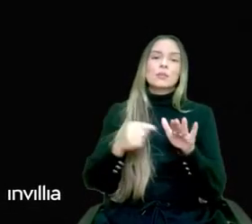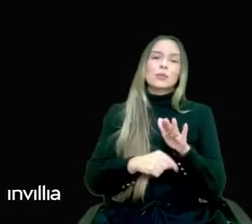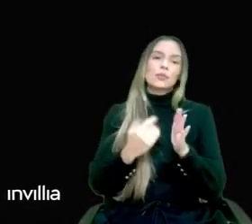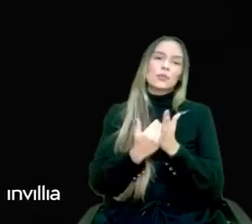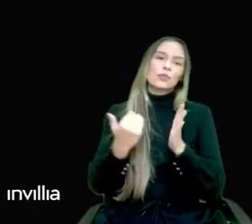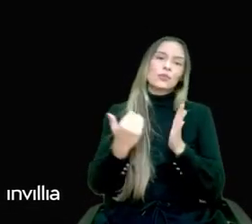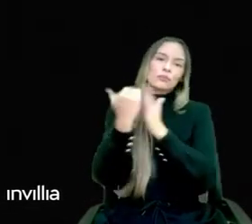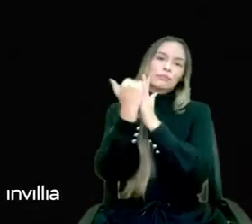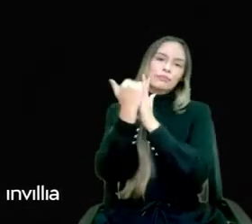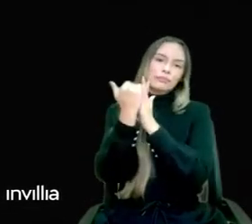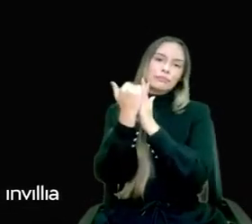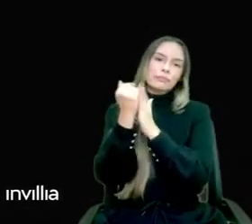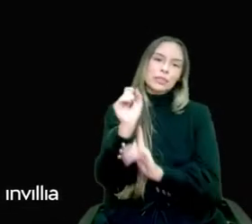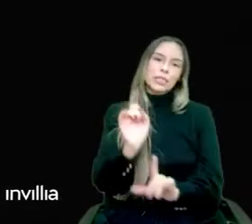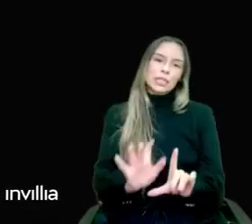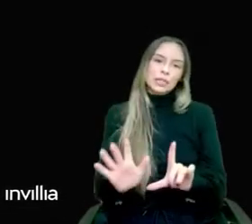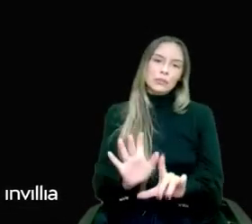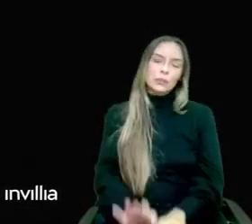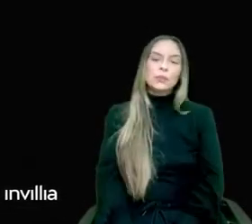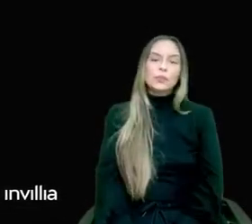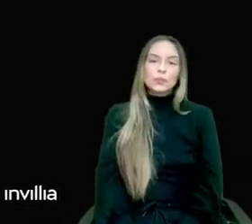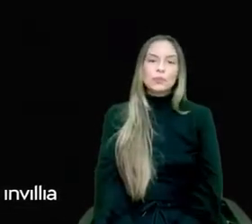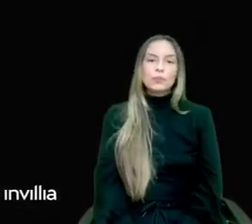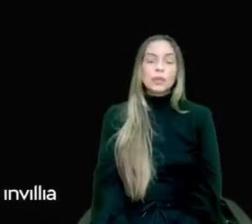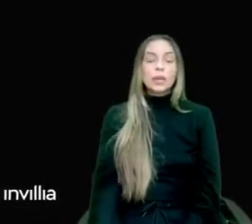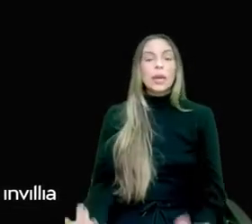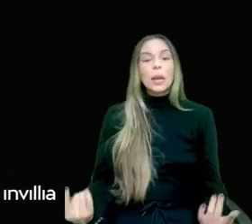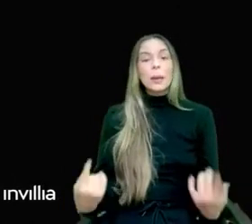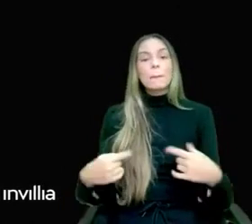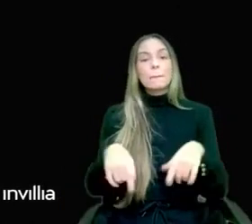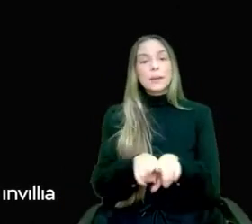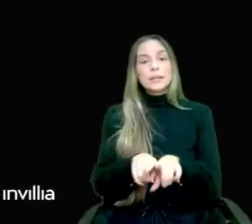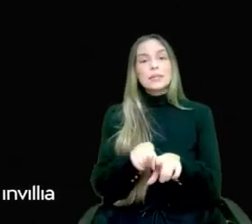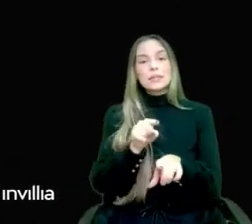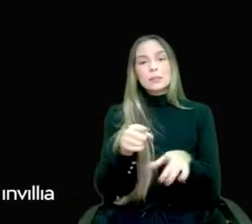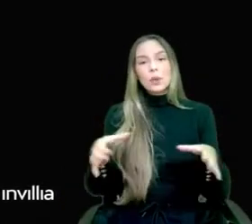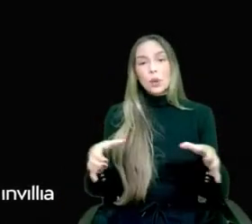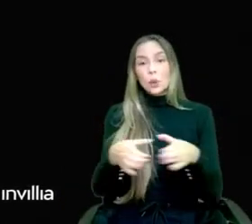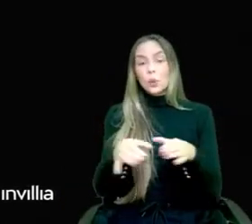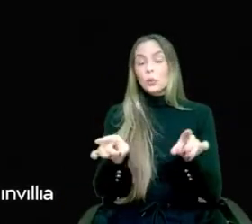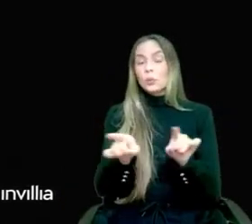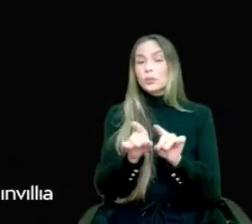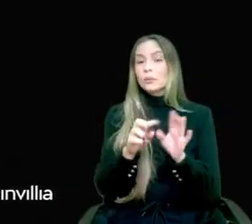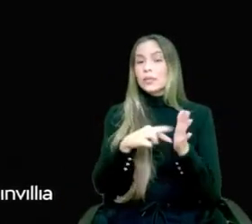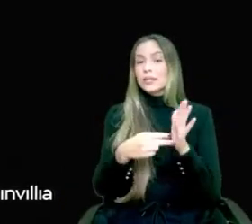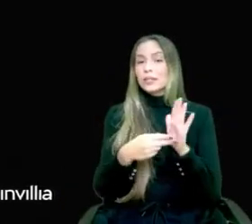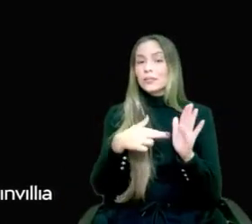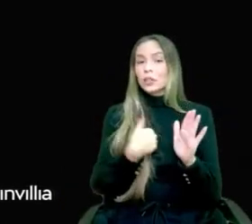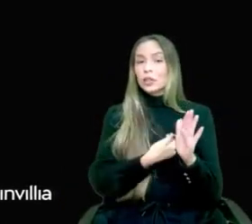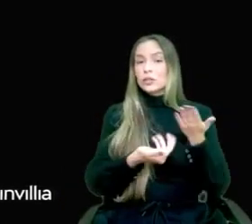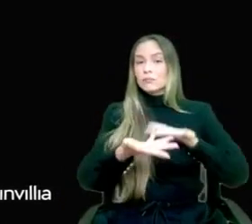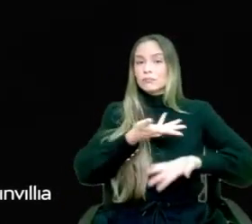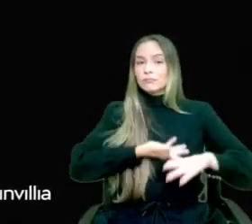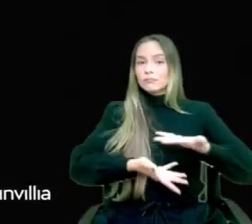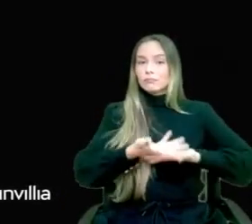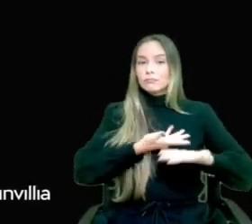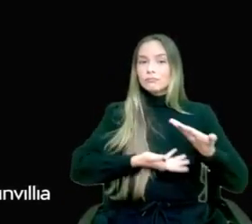Being part of this group also means we are sharing and breathing this air